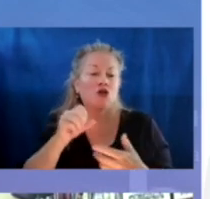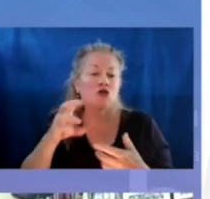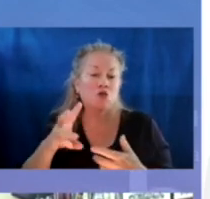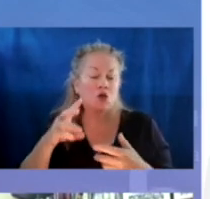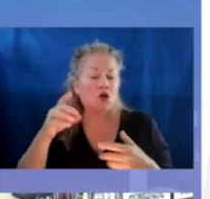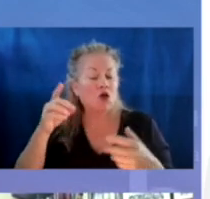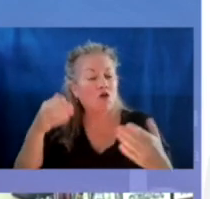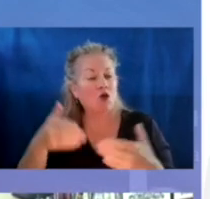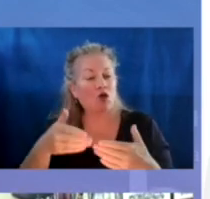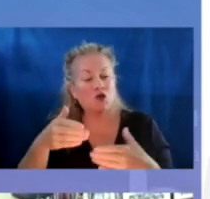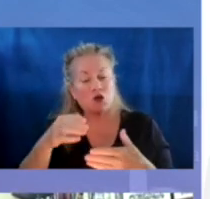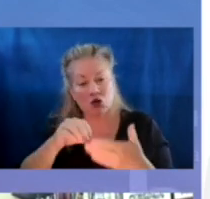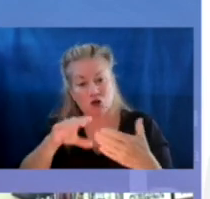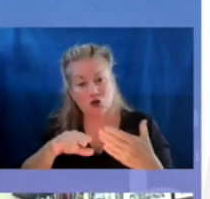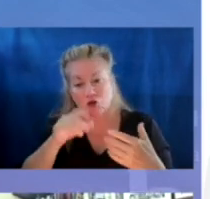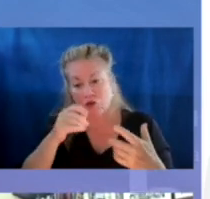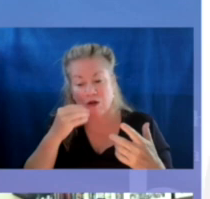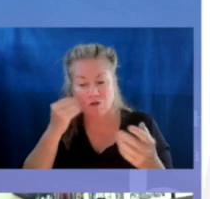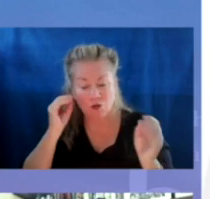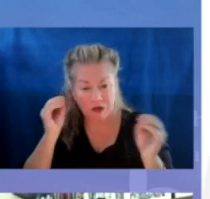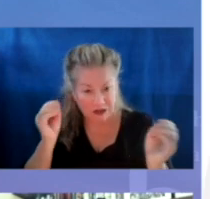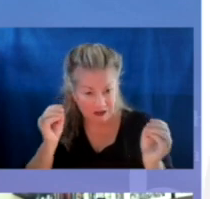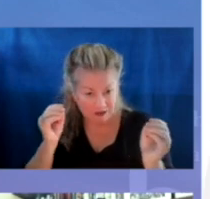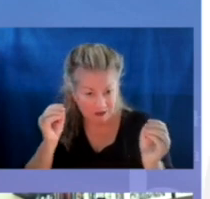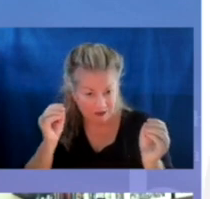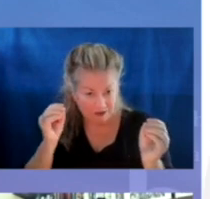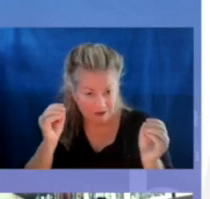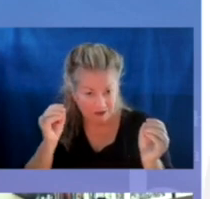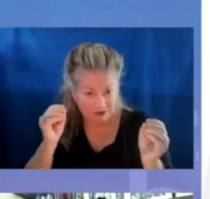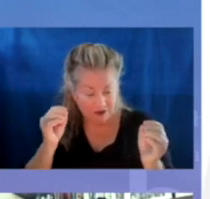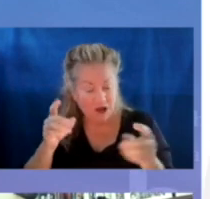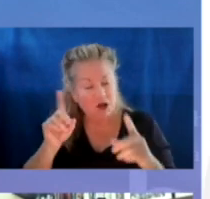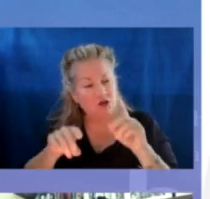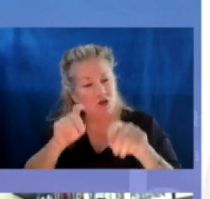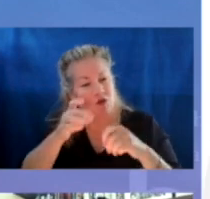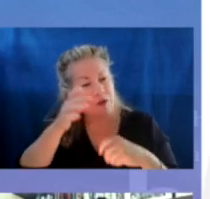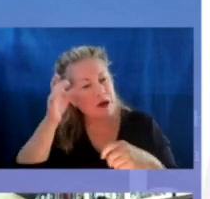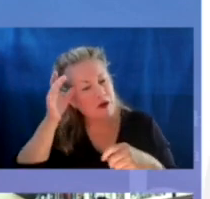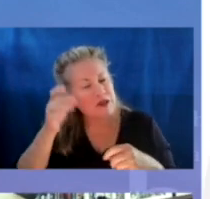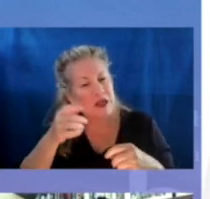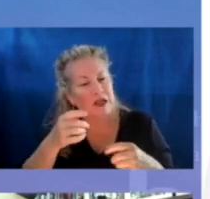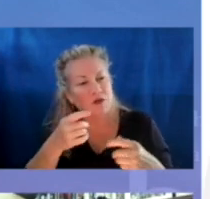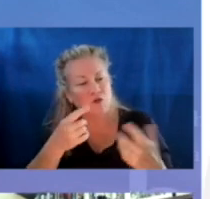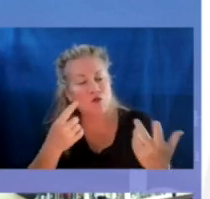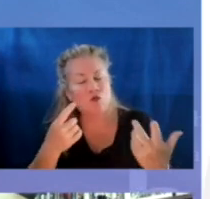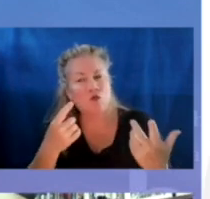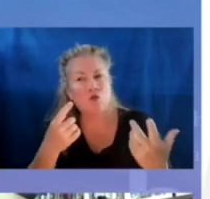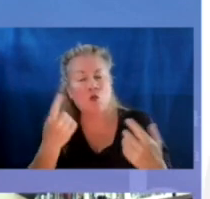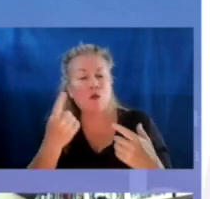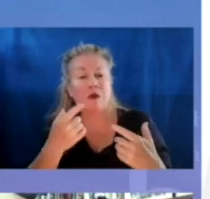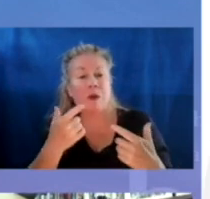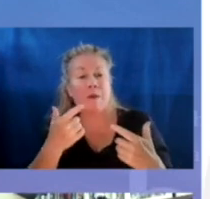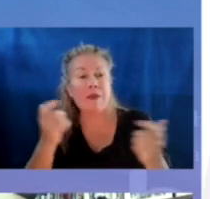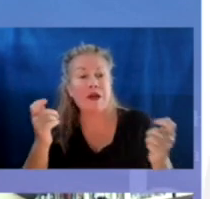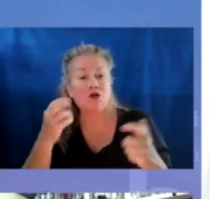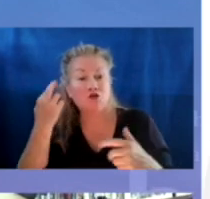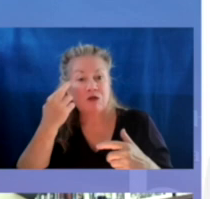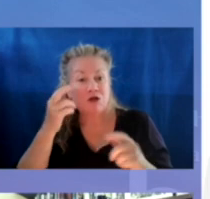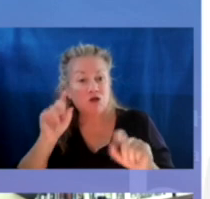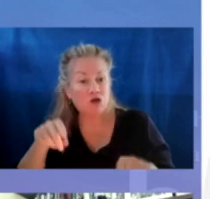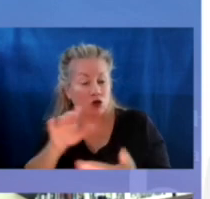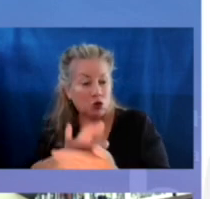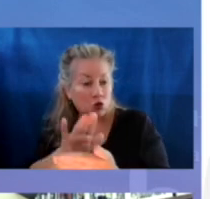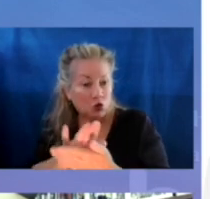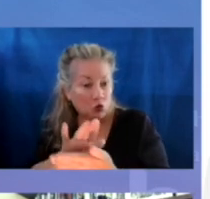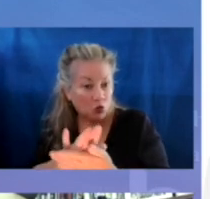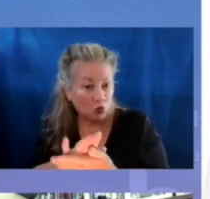on the mental health needs of our students experiencing homelessness. When they surveyed parents and they said, what was the biggest reason you were able